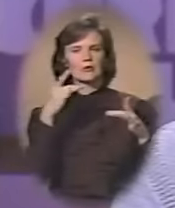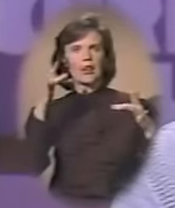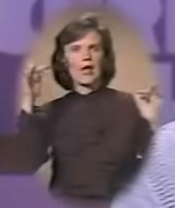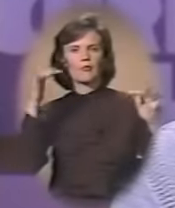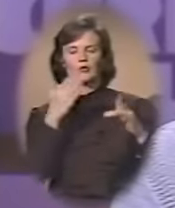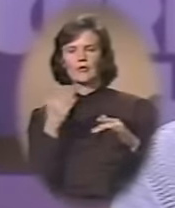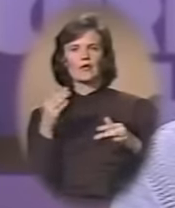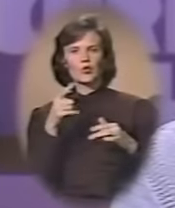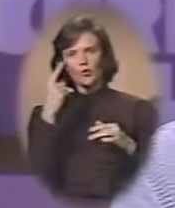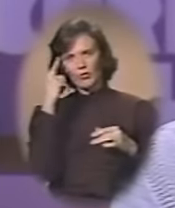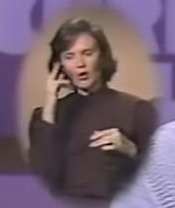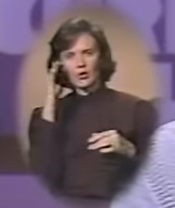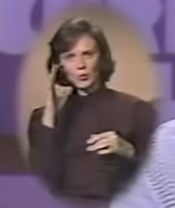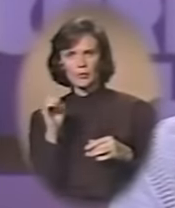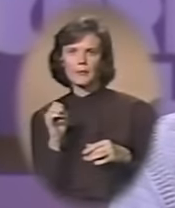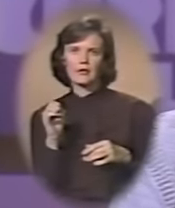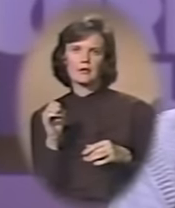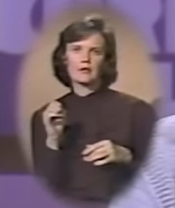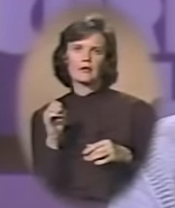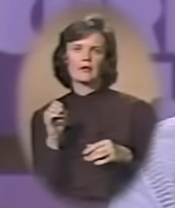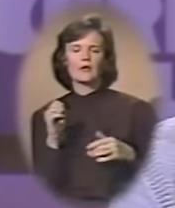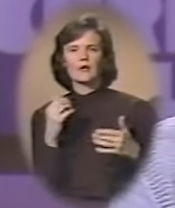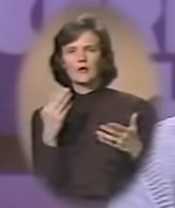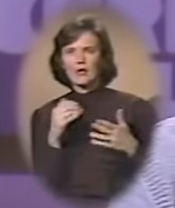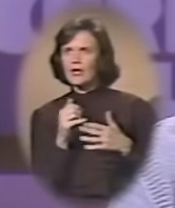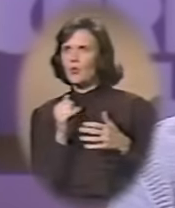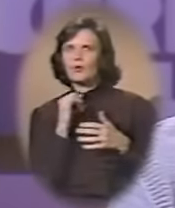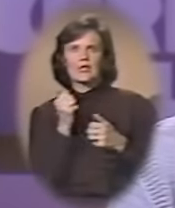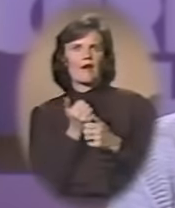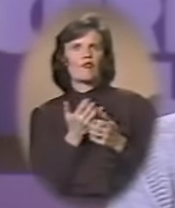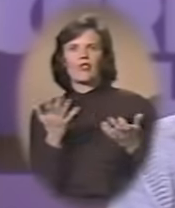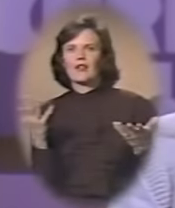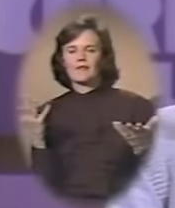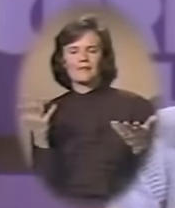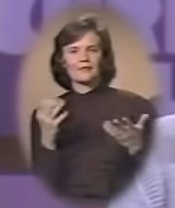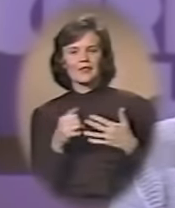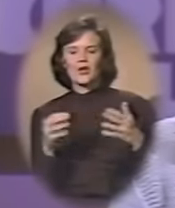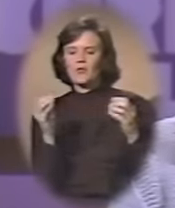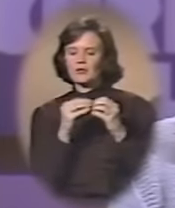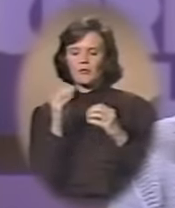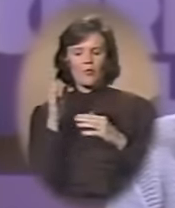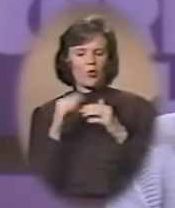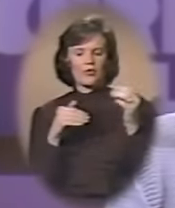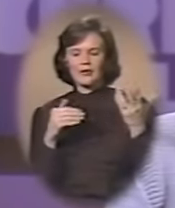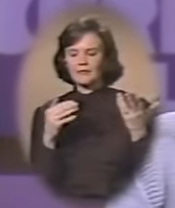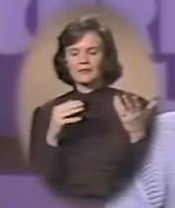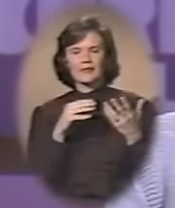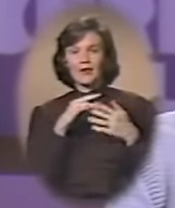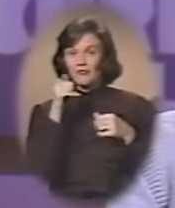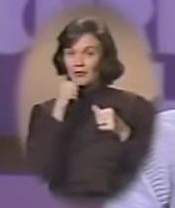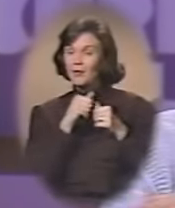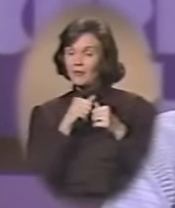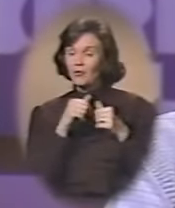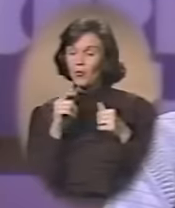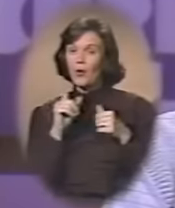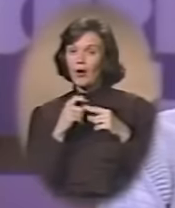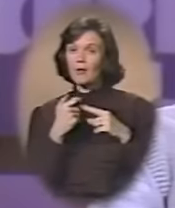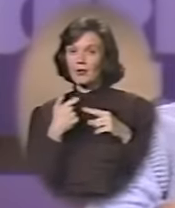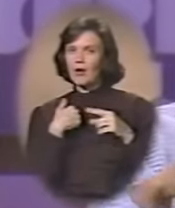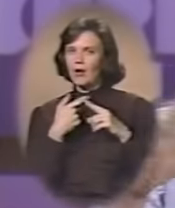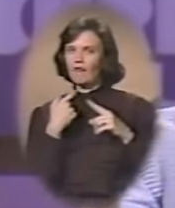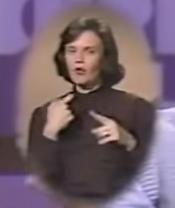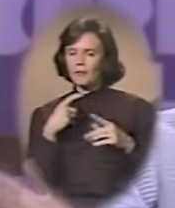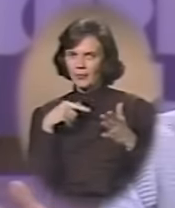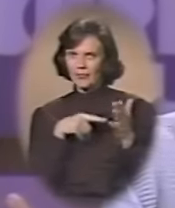glamorous thing that you thought it would be? Oh, it was everything. It was more than you. Remember now where I'm coming from,